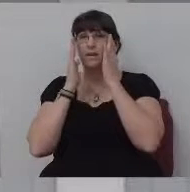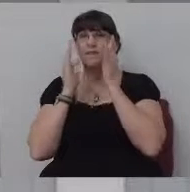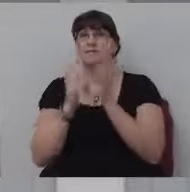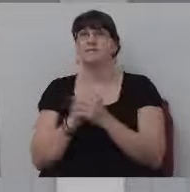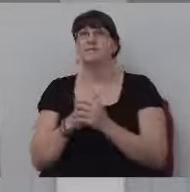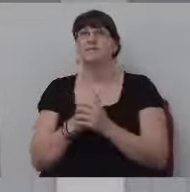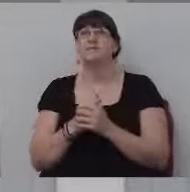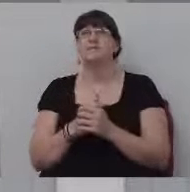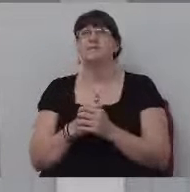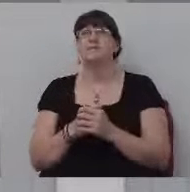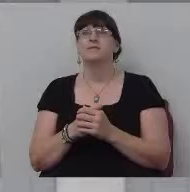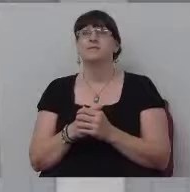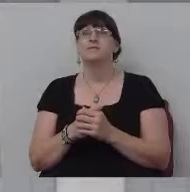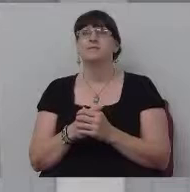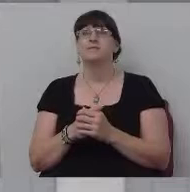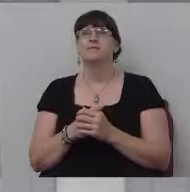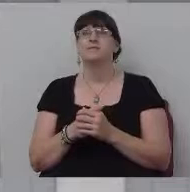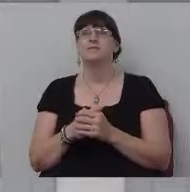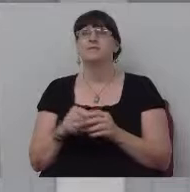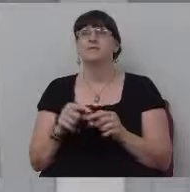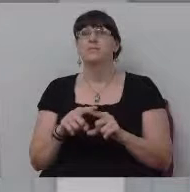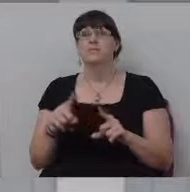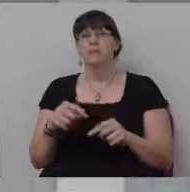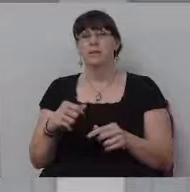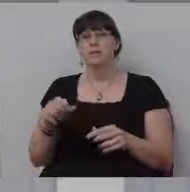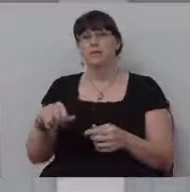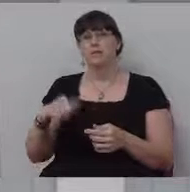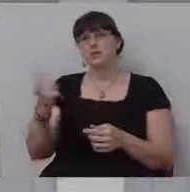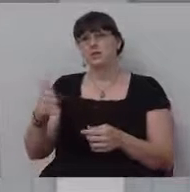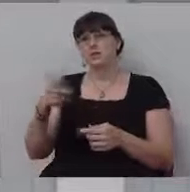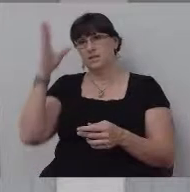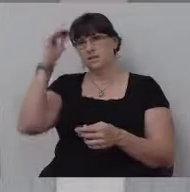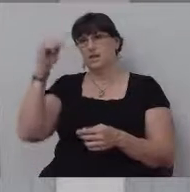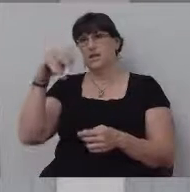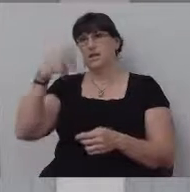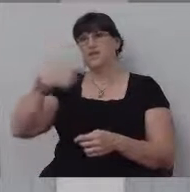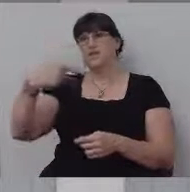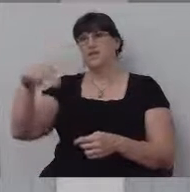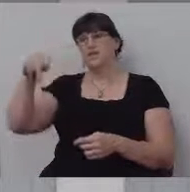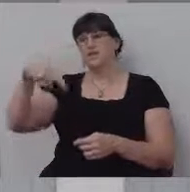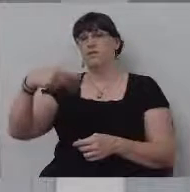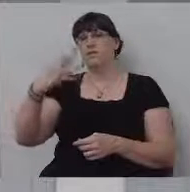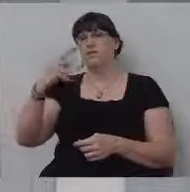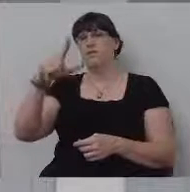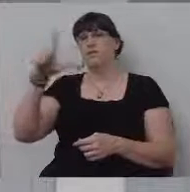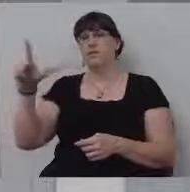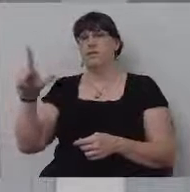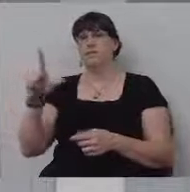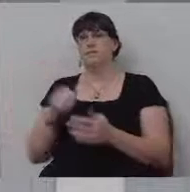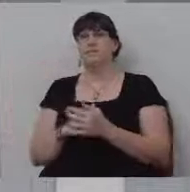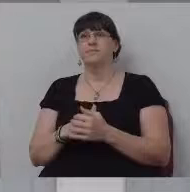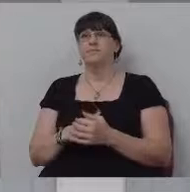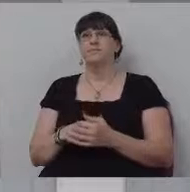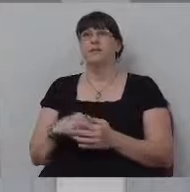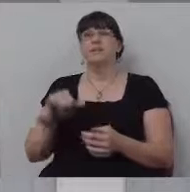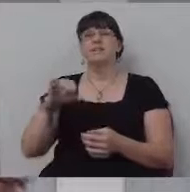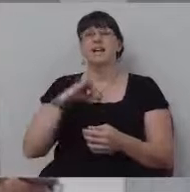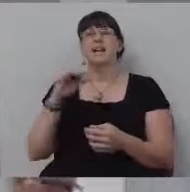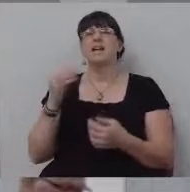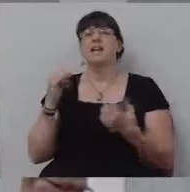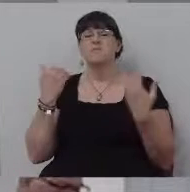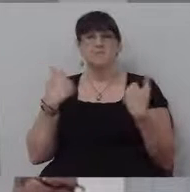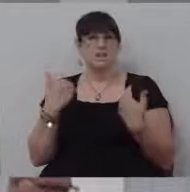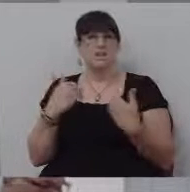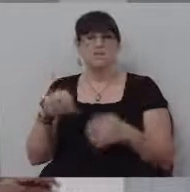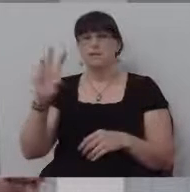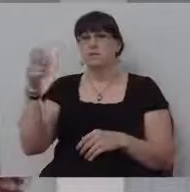friends, uh, pastor friends who were pipe fitters and things like that. But Phil was a, and Phil, and so I'm just, I, listen, I'm, I'm 21 years old. I've never gone